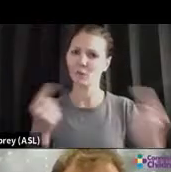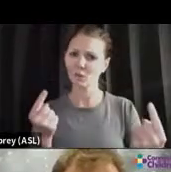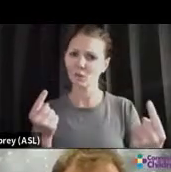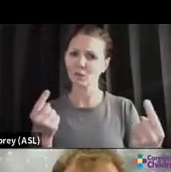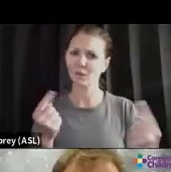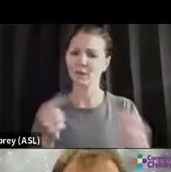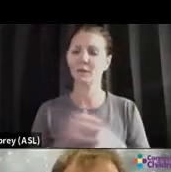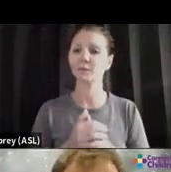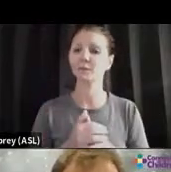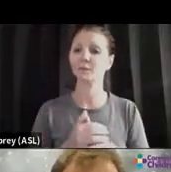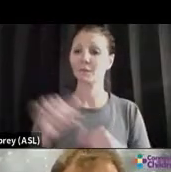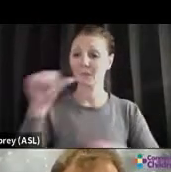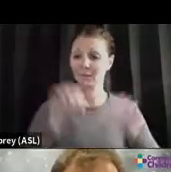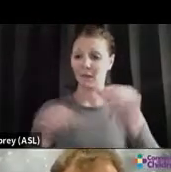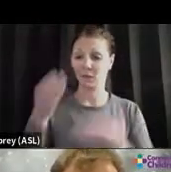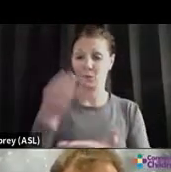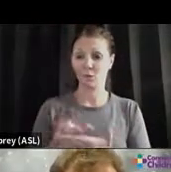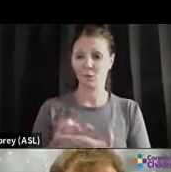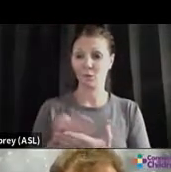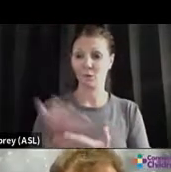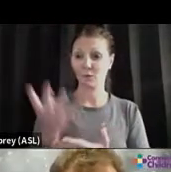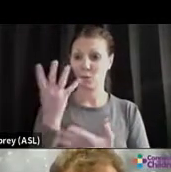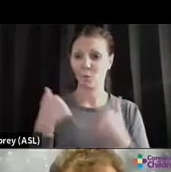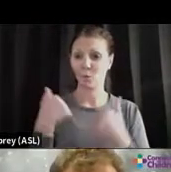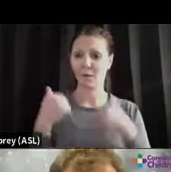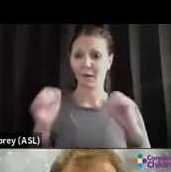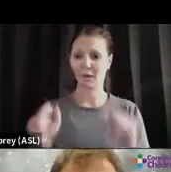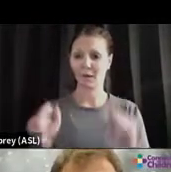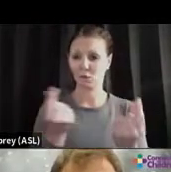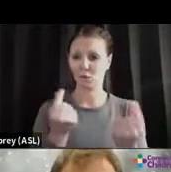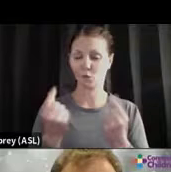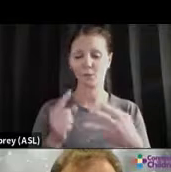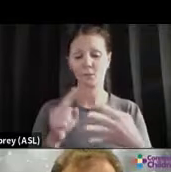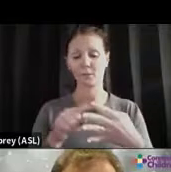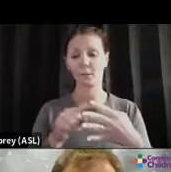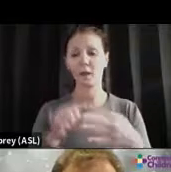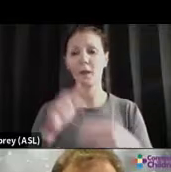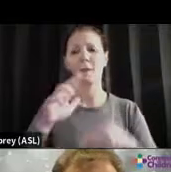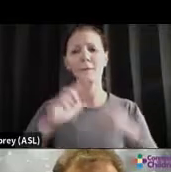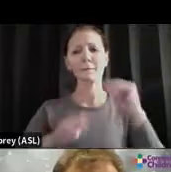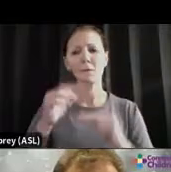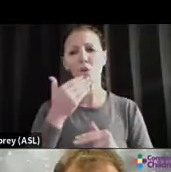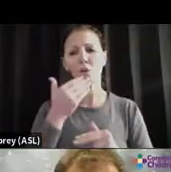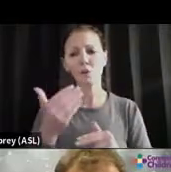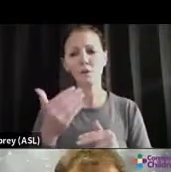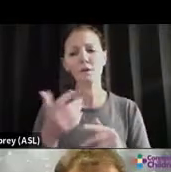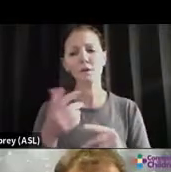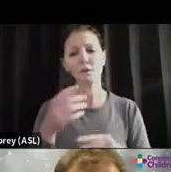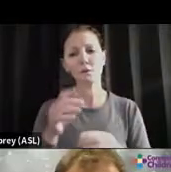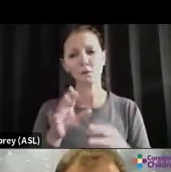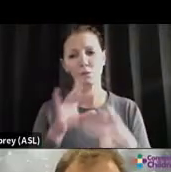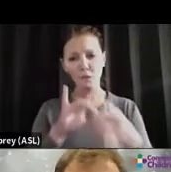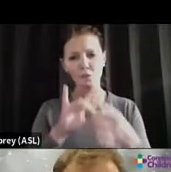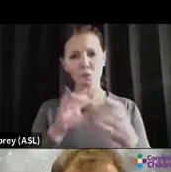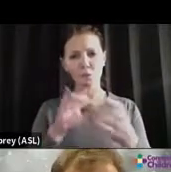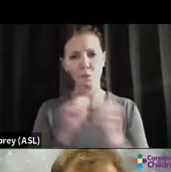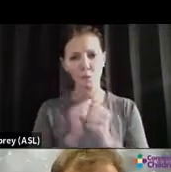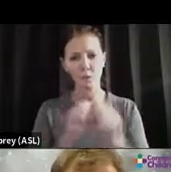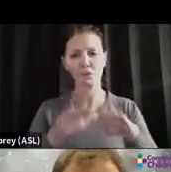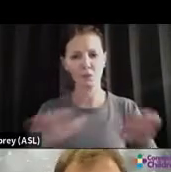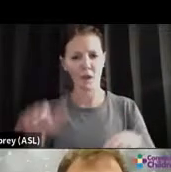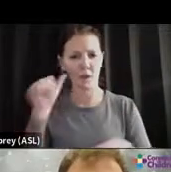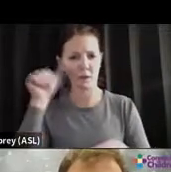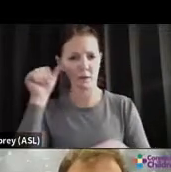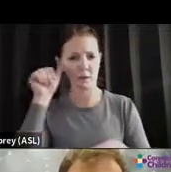Build supportive and nurturing adult child relationships. Build a sense of self-efficacy or I can do it and perceived